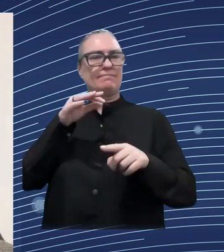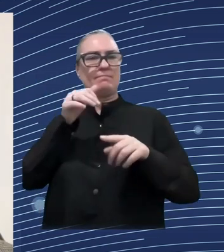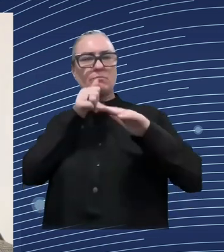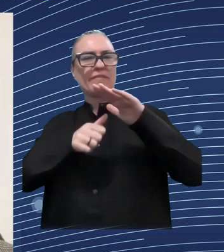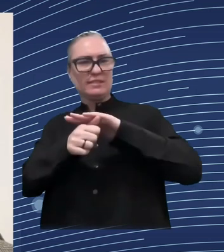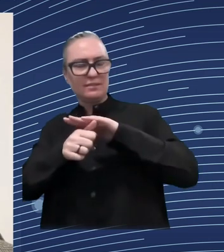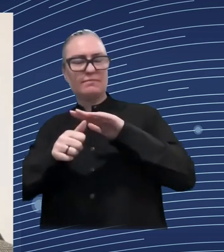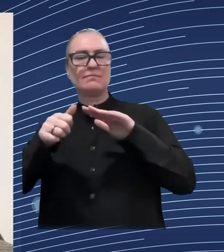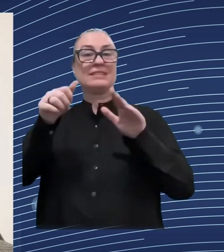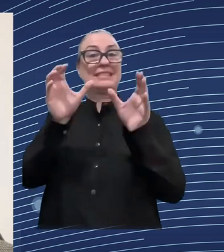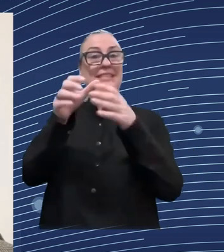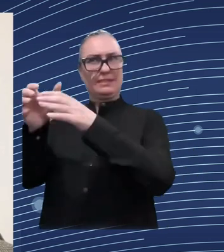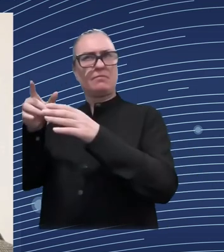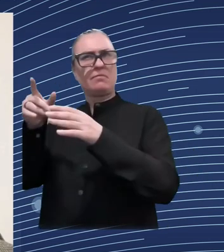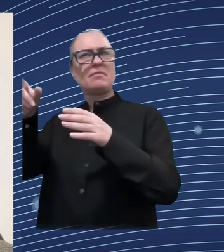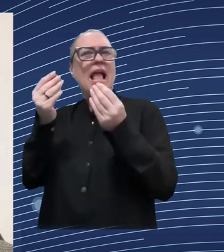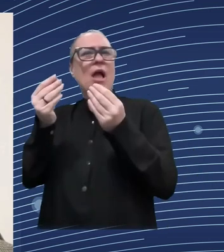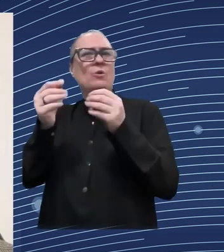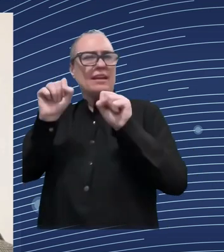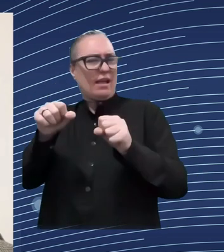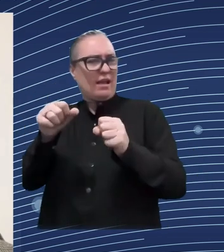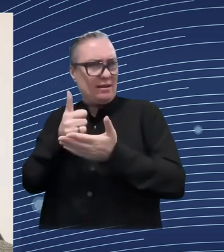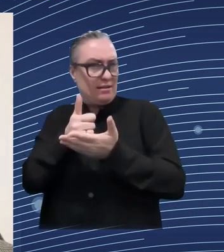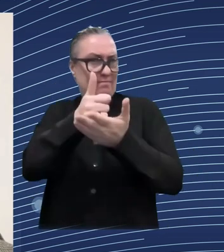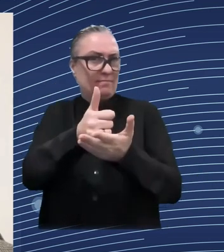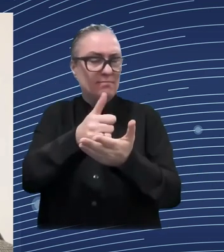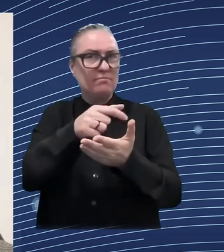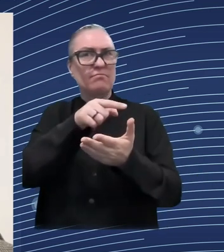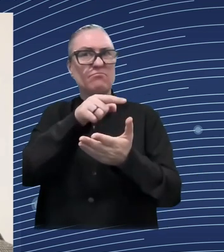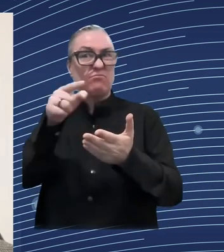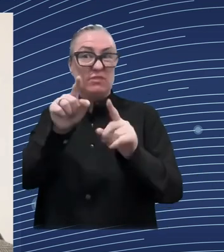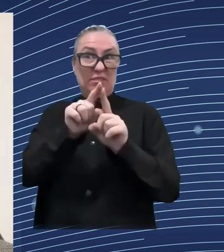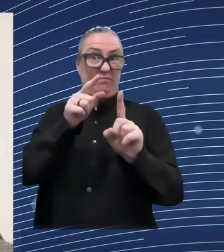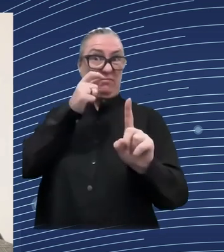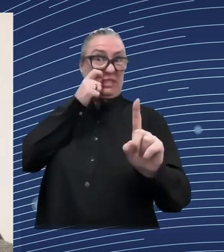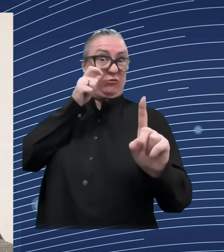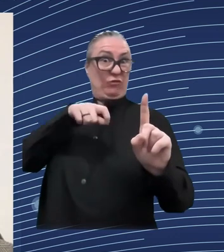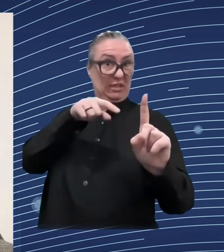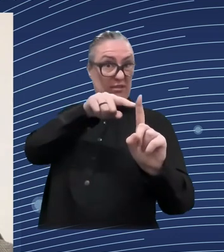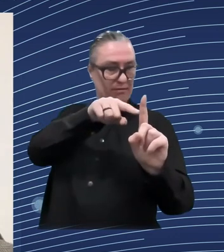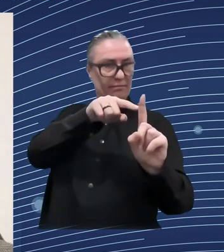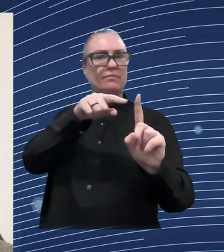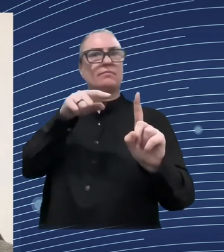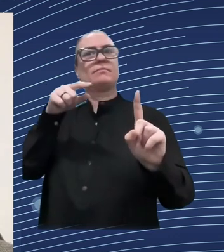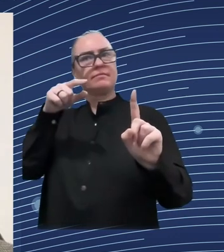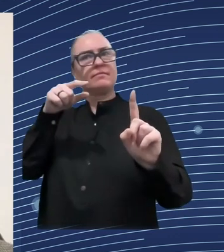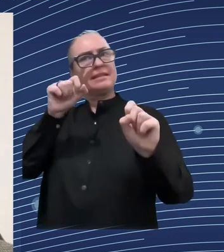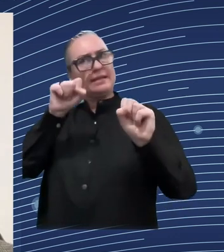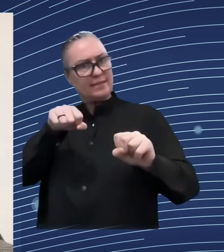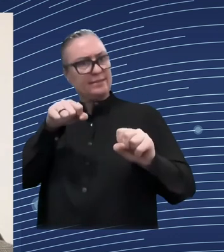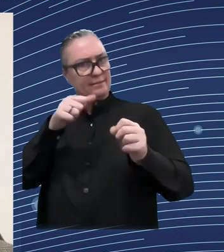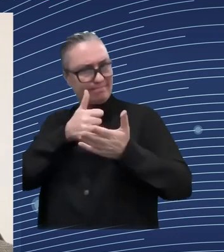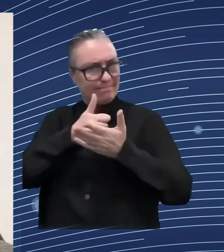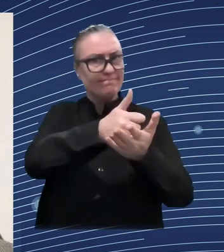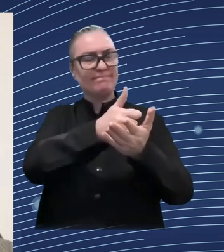digital skills marc can you tell us a bit about how the ebrd does that with our private sector mandate um and and